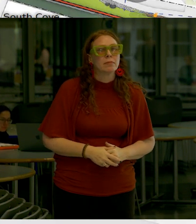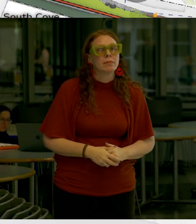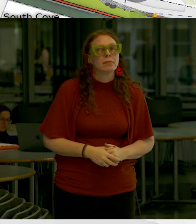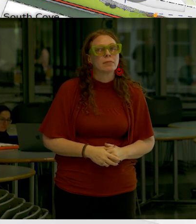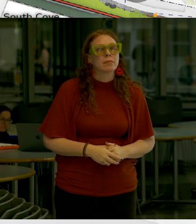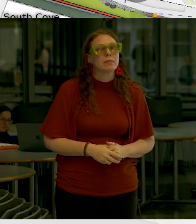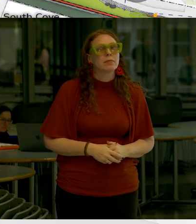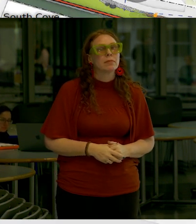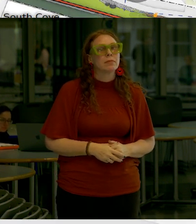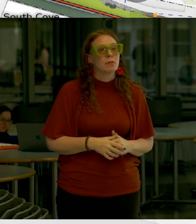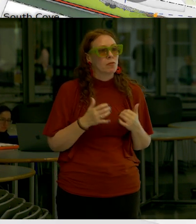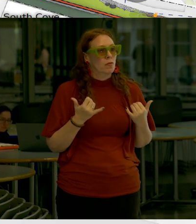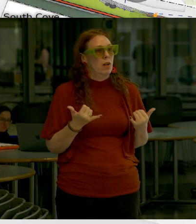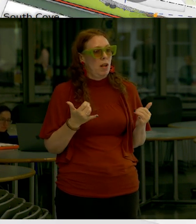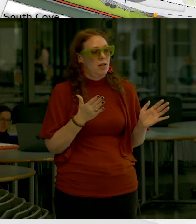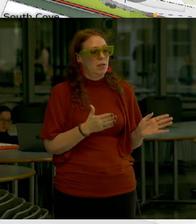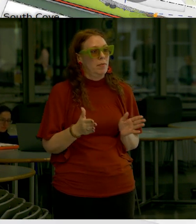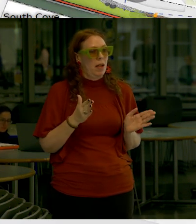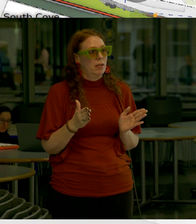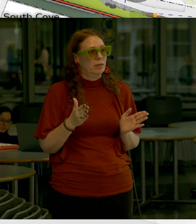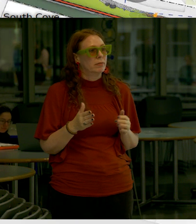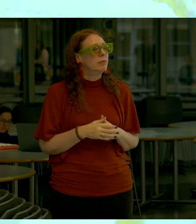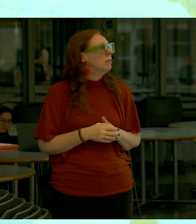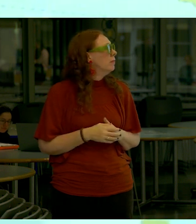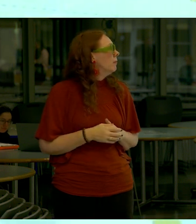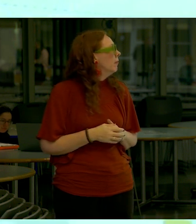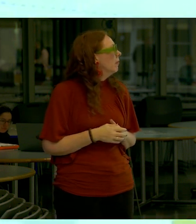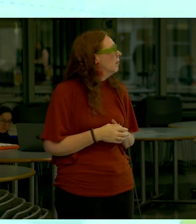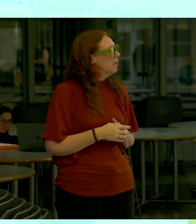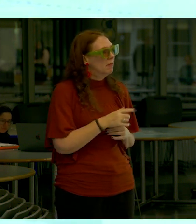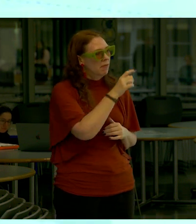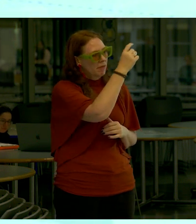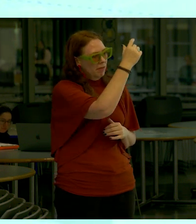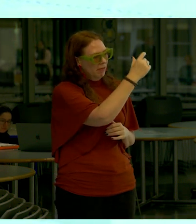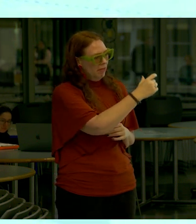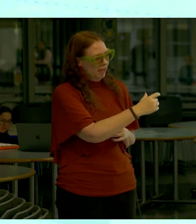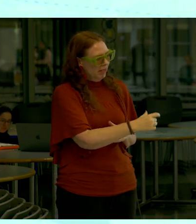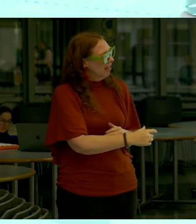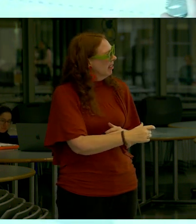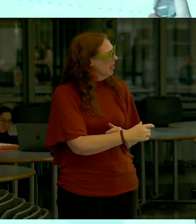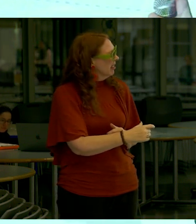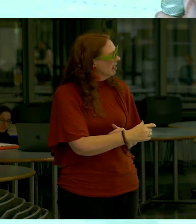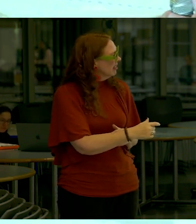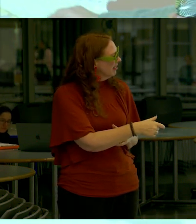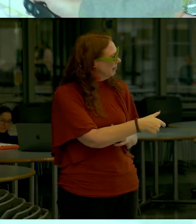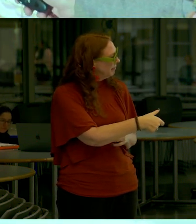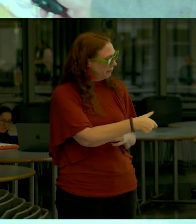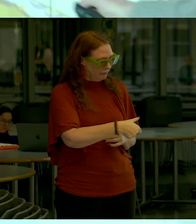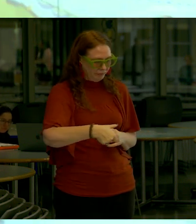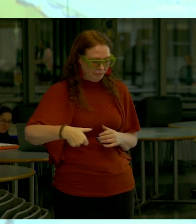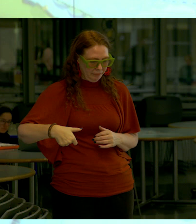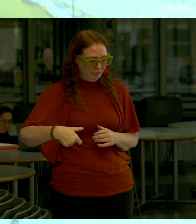so this is the current plan where the project elements hug along the regatta and hug along